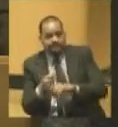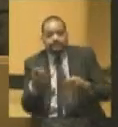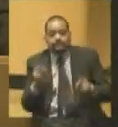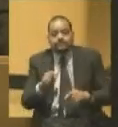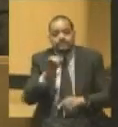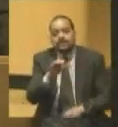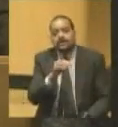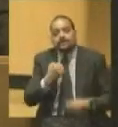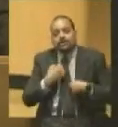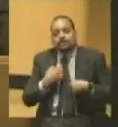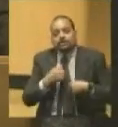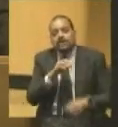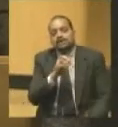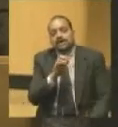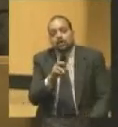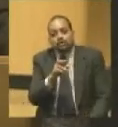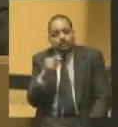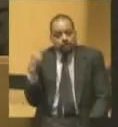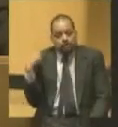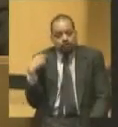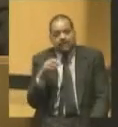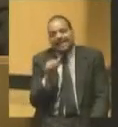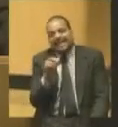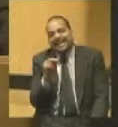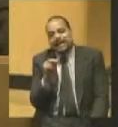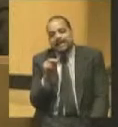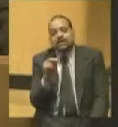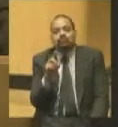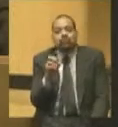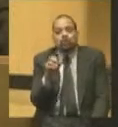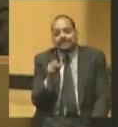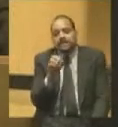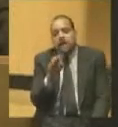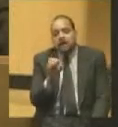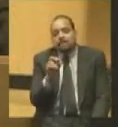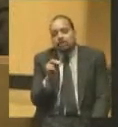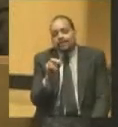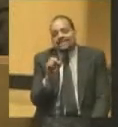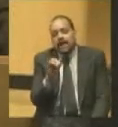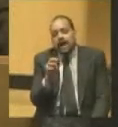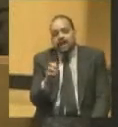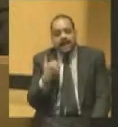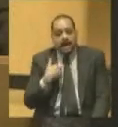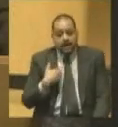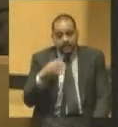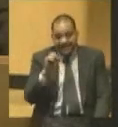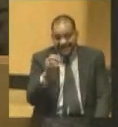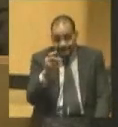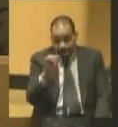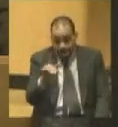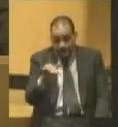General Ambrose Burnside. He had spies in the audience at Mount Vernon taking notes